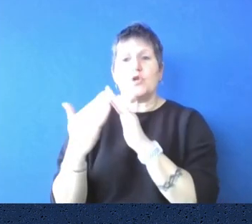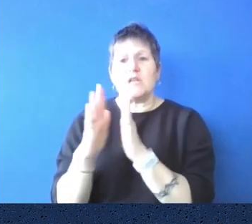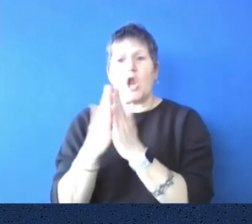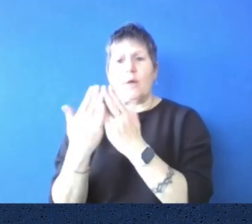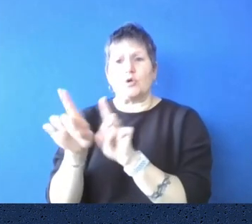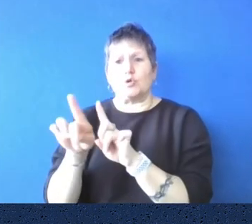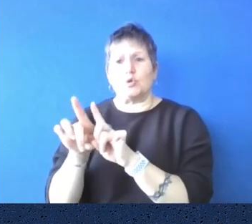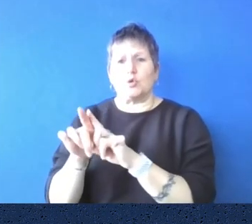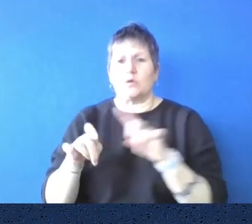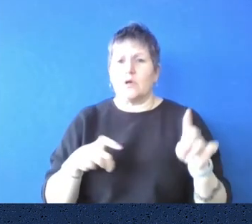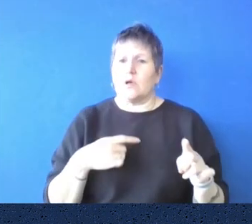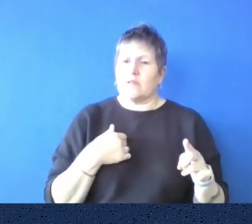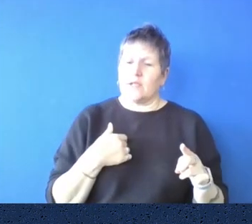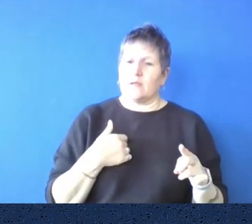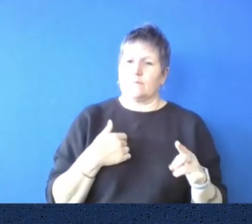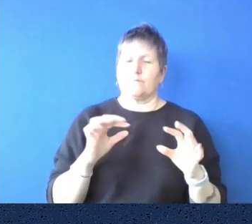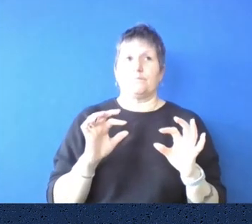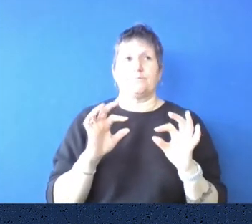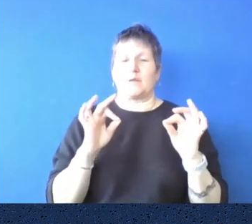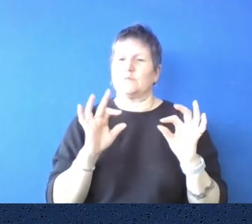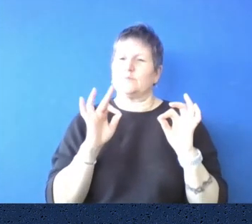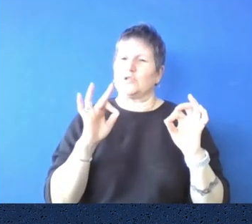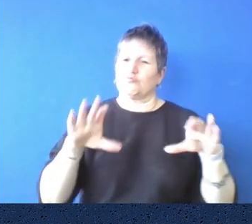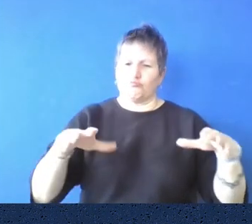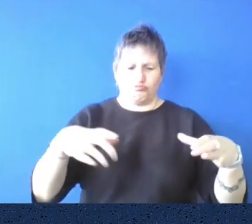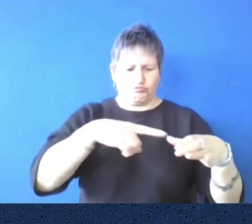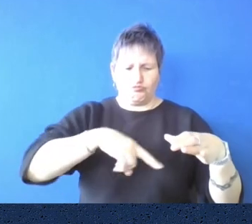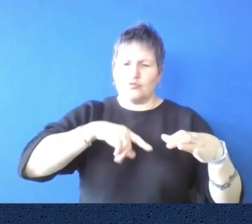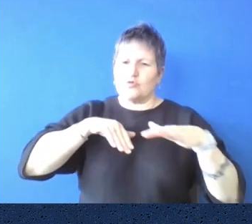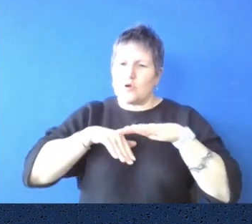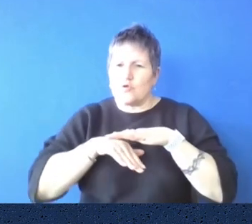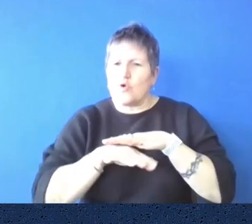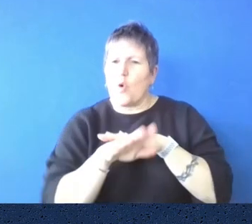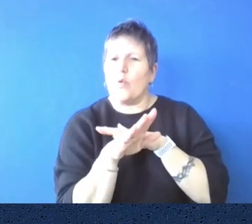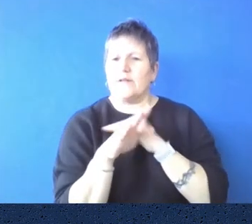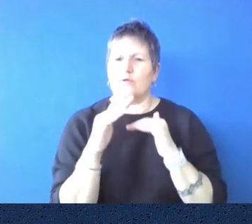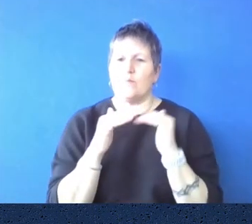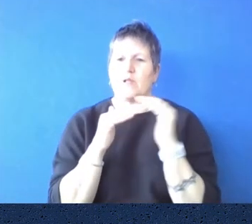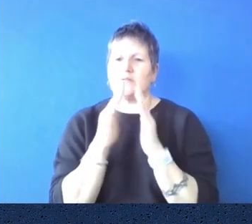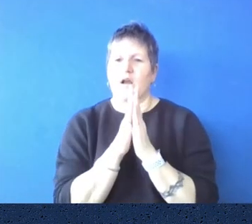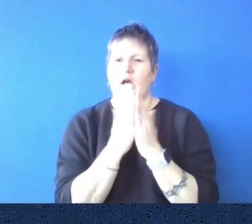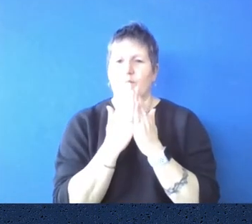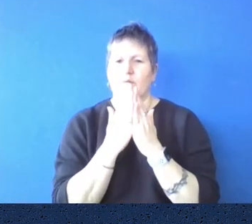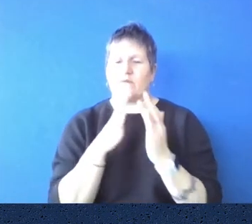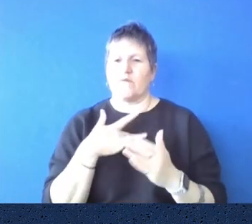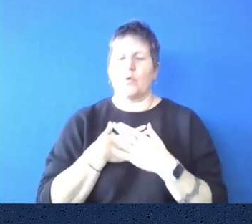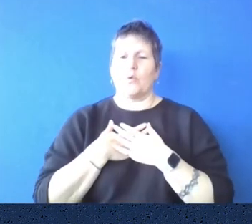special places for people. And this, this one in particular is a special place for members, um, past and present and